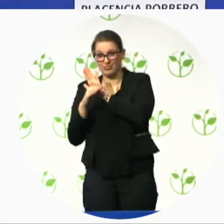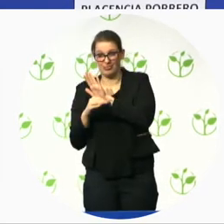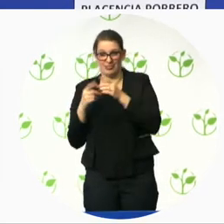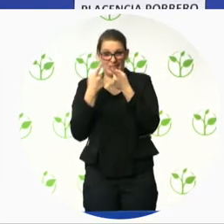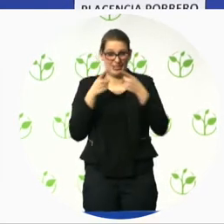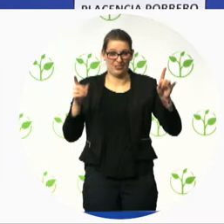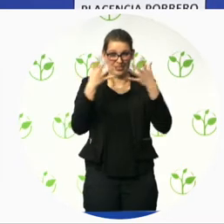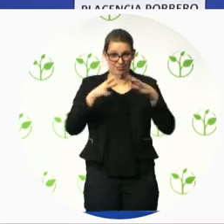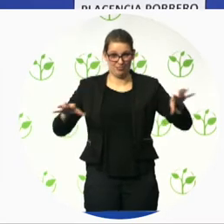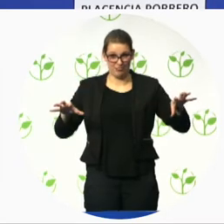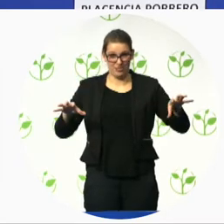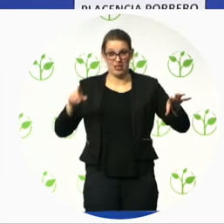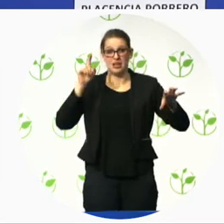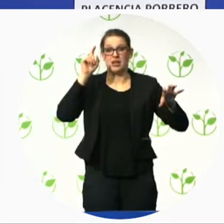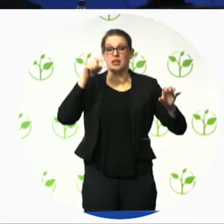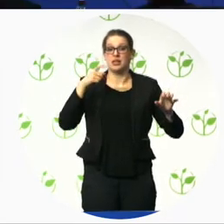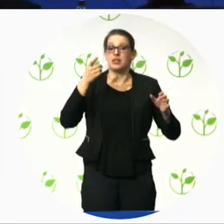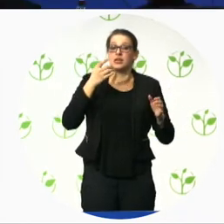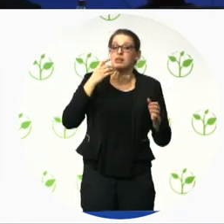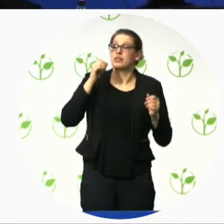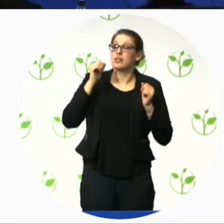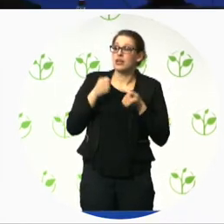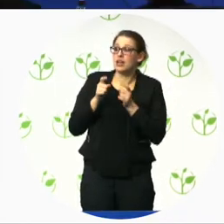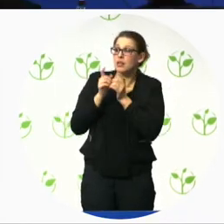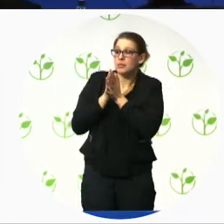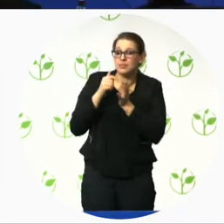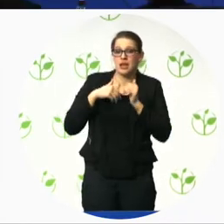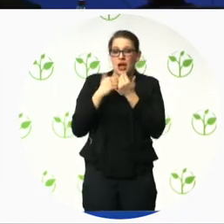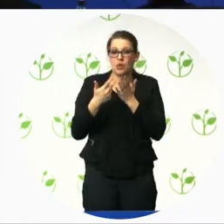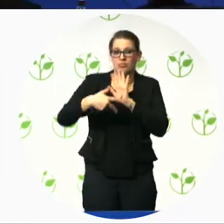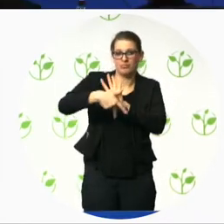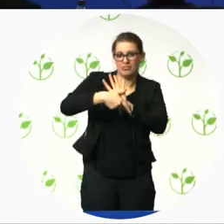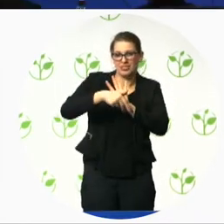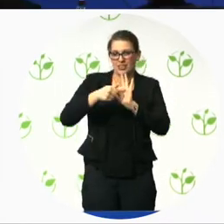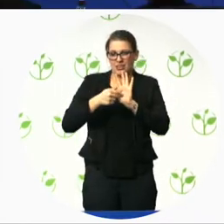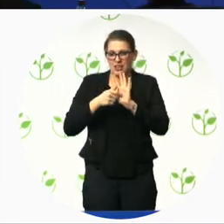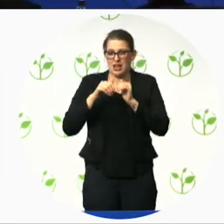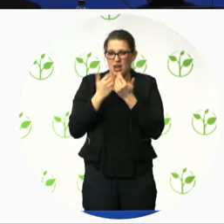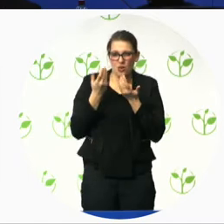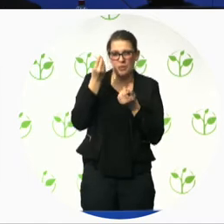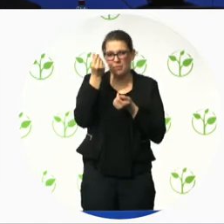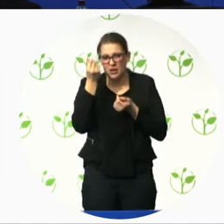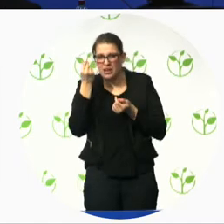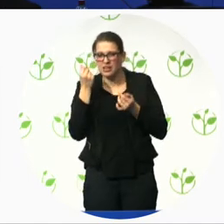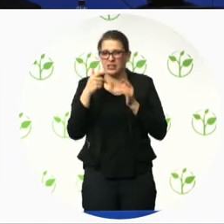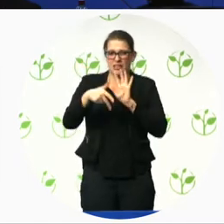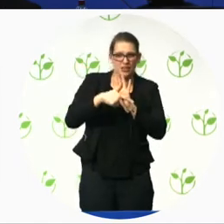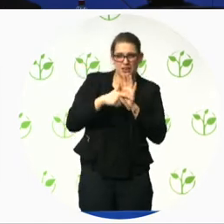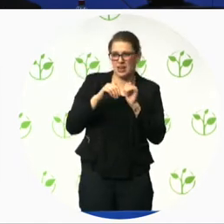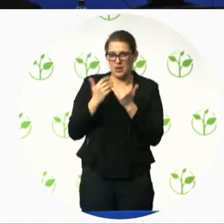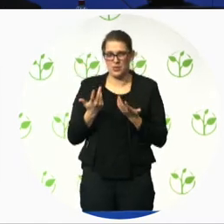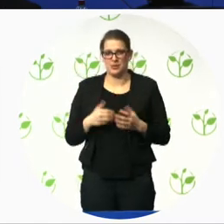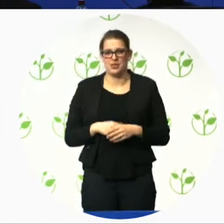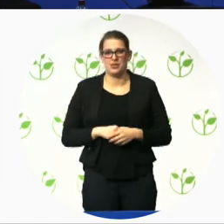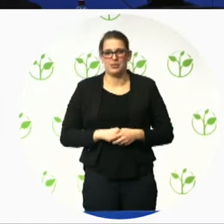you finance and the commercial purpose I will keep it kiss short and simple okay yes the relation between the laws and the